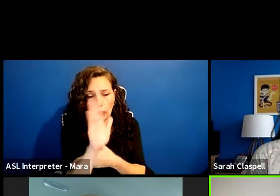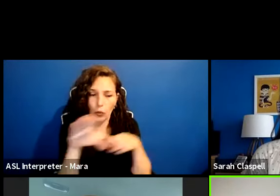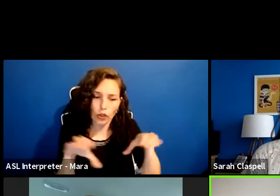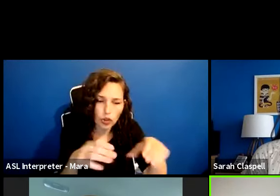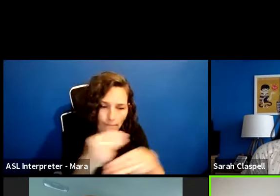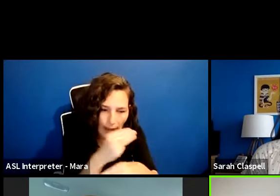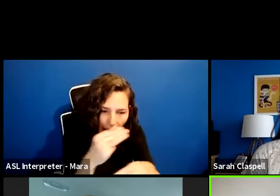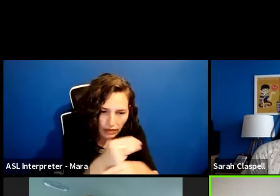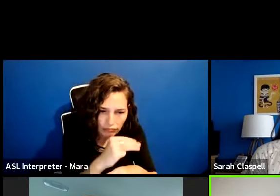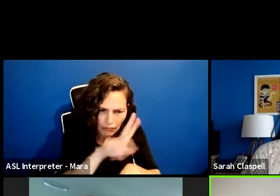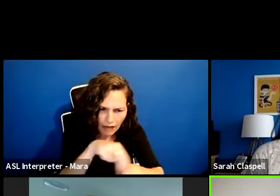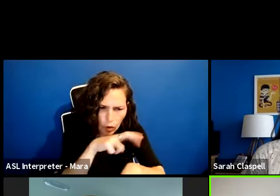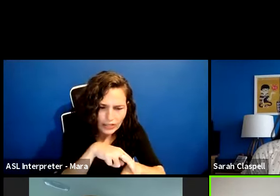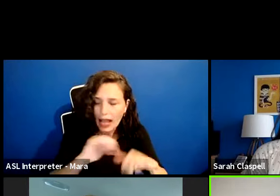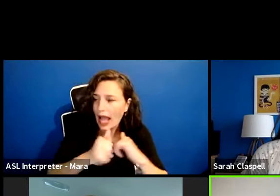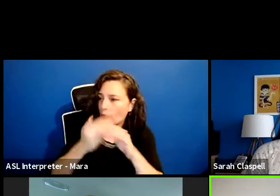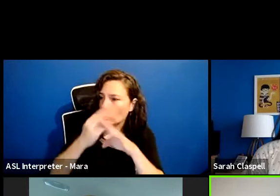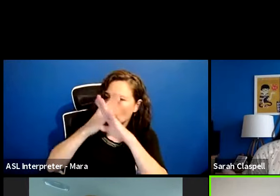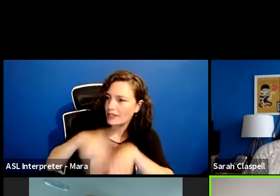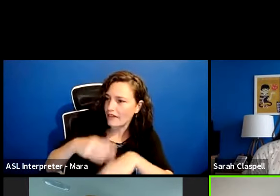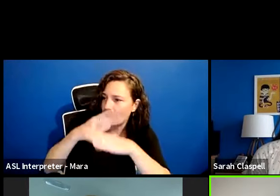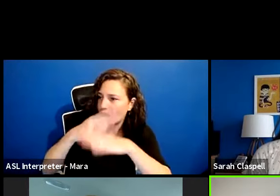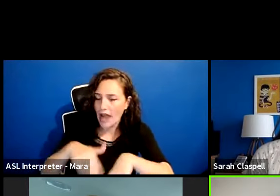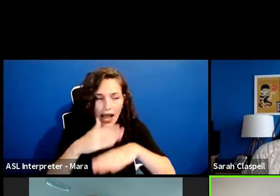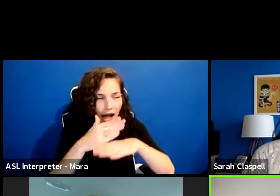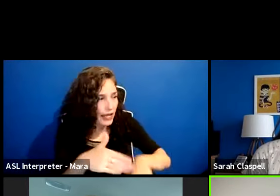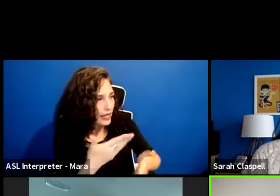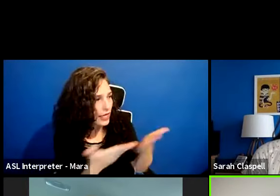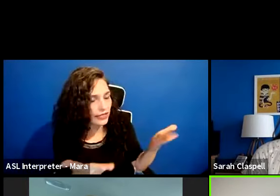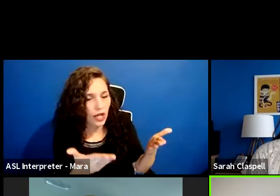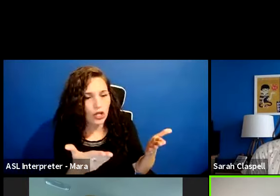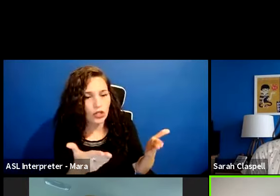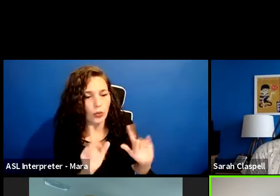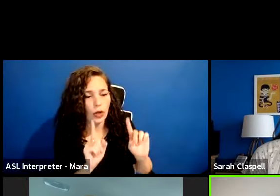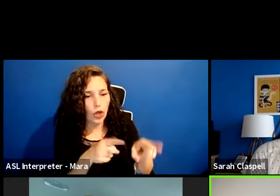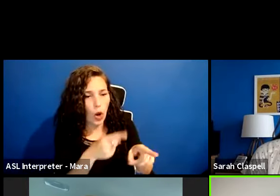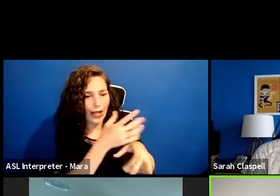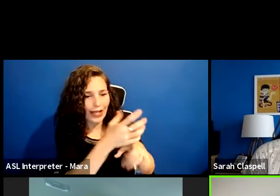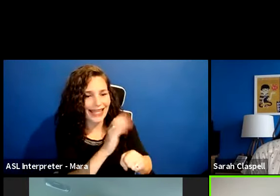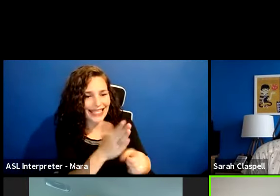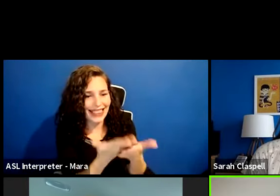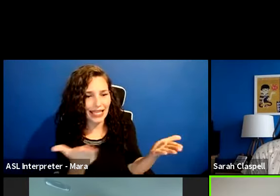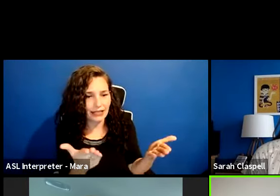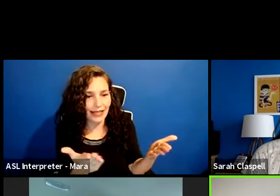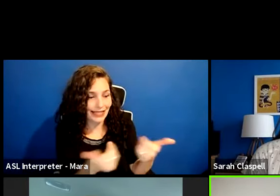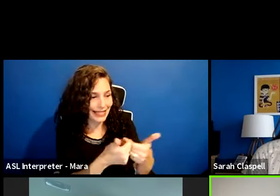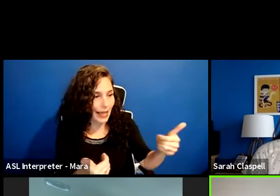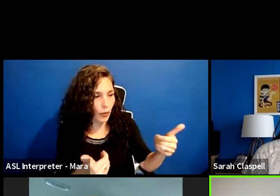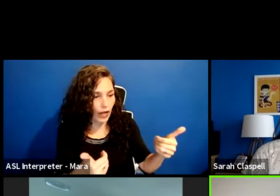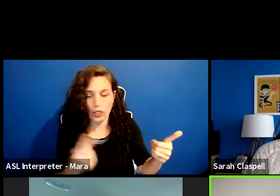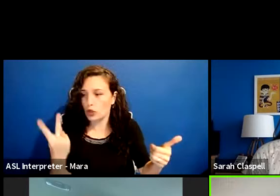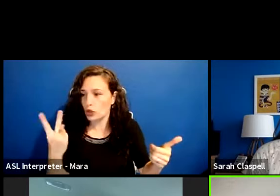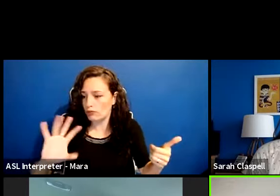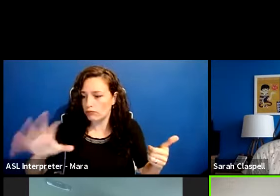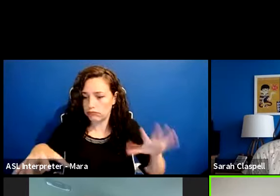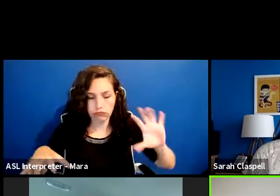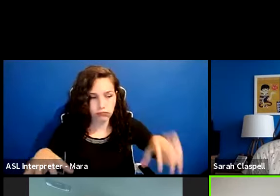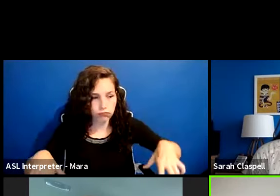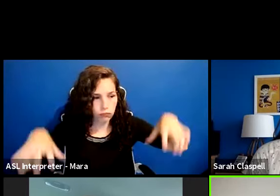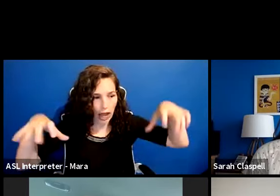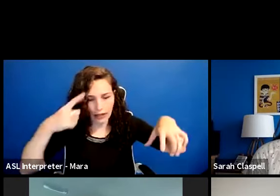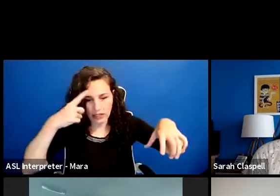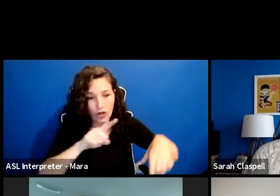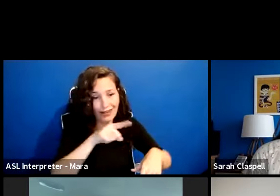How do you divide things? So we're going to get his actual items and we're going to separate them into two piles for him and his wife.